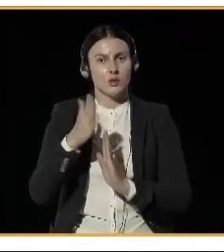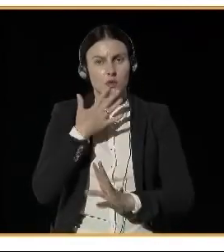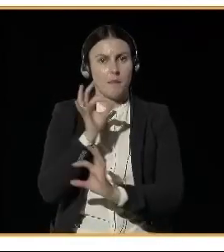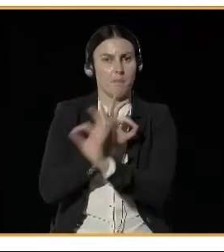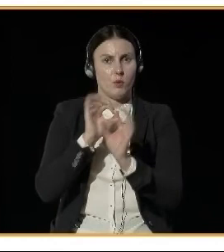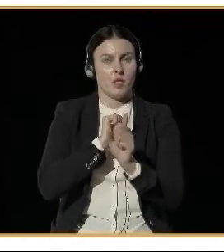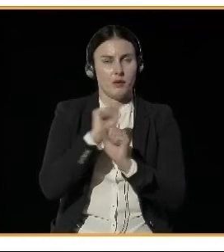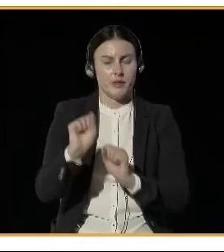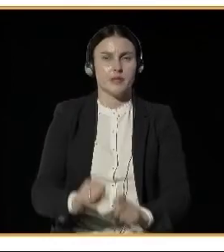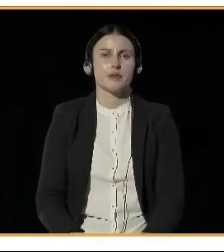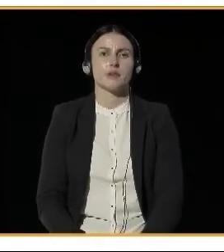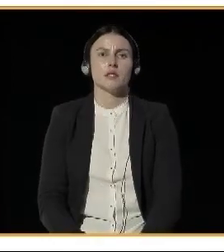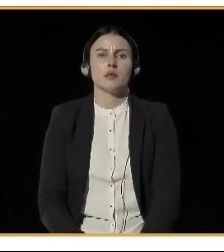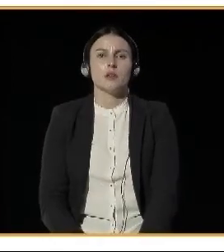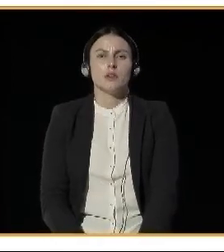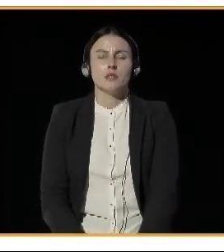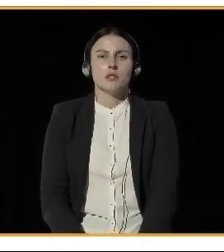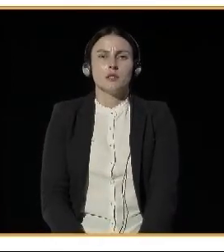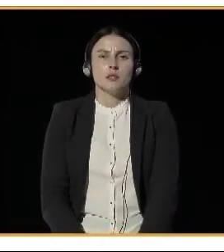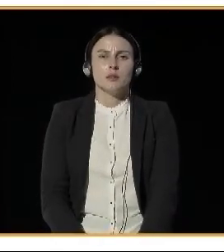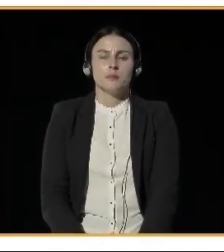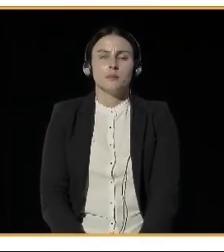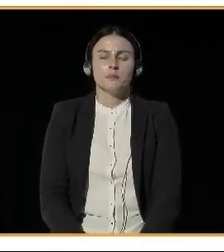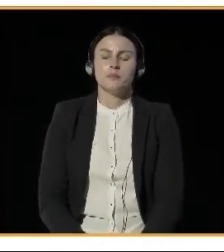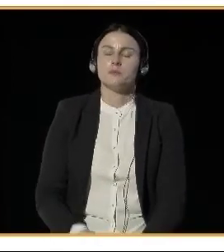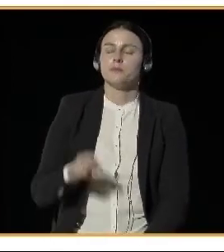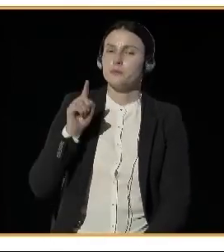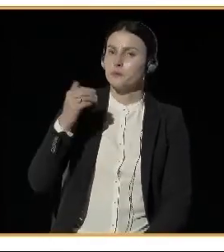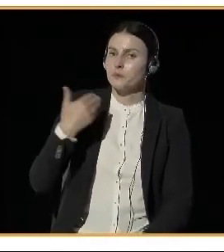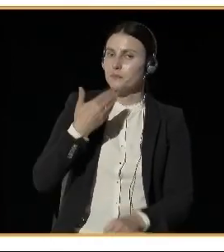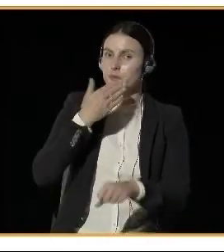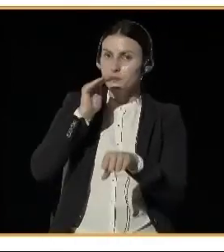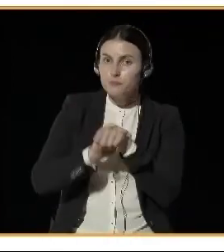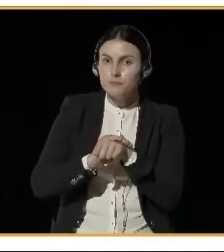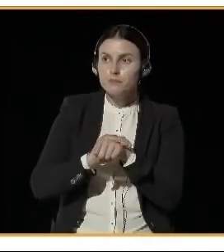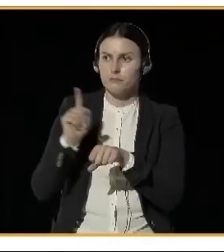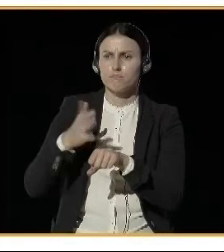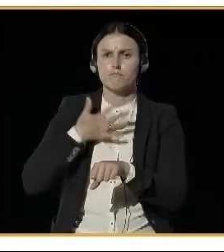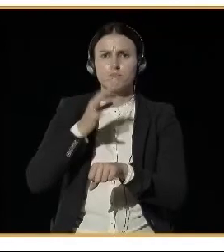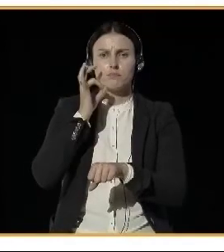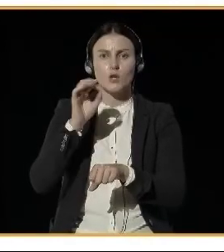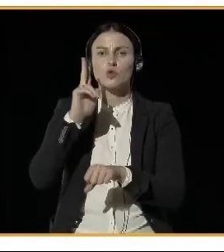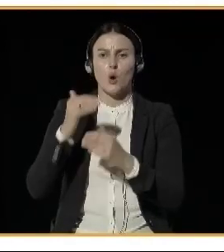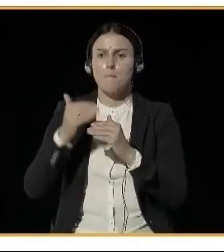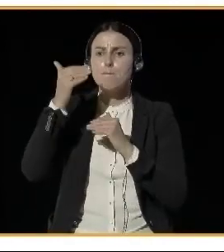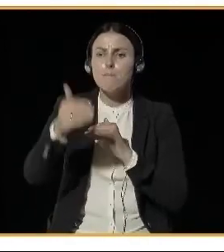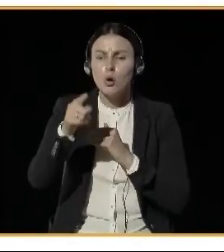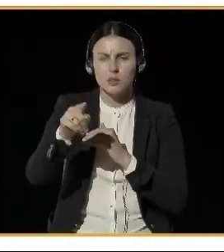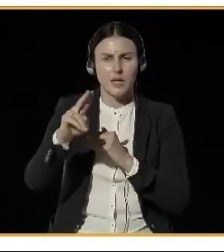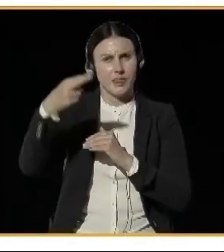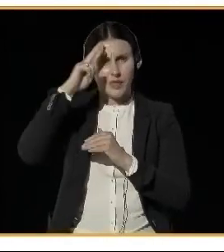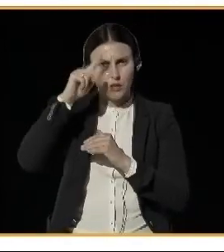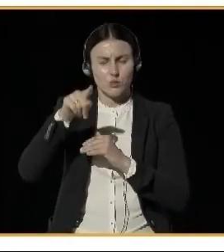But it is a, it's not like a quick fix. It has, it's a process that will take some time. This is actually what